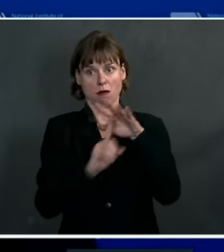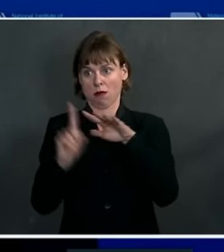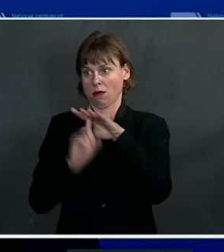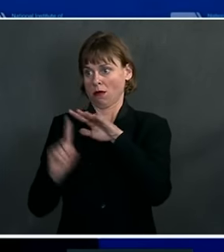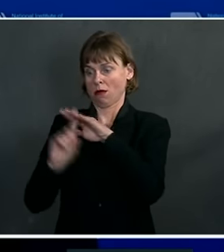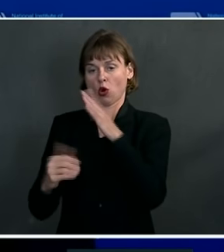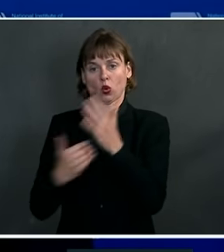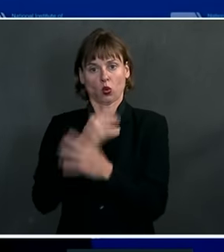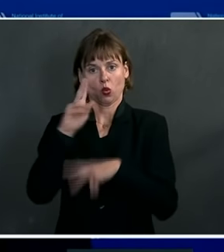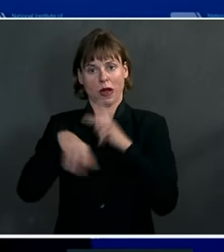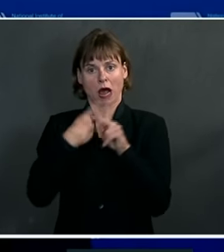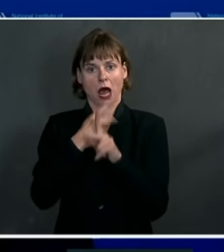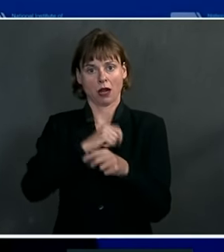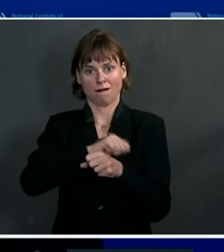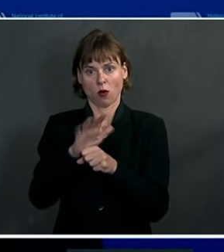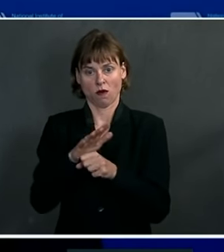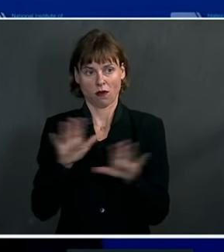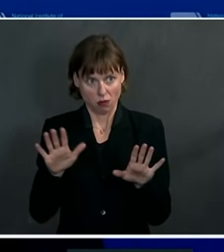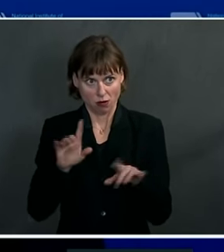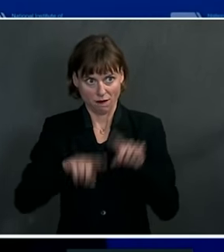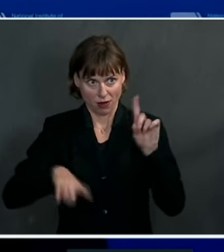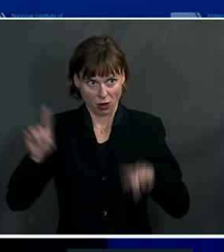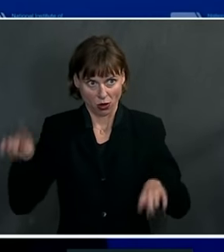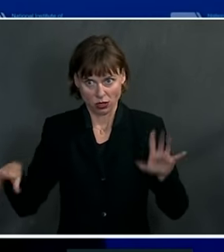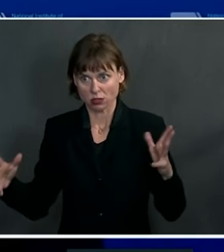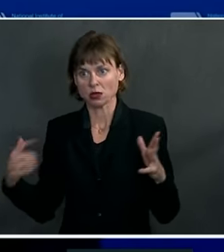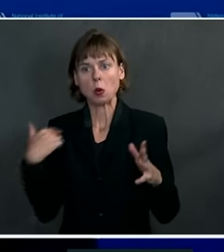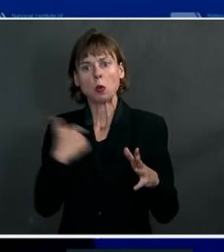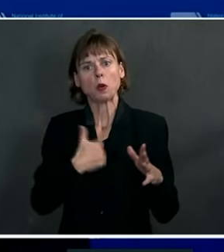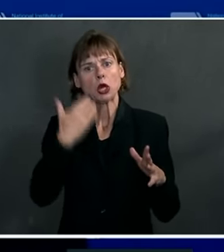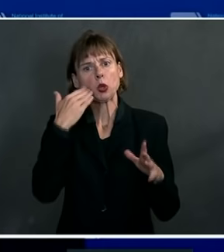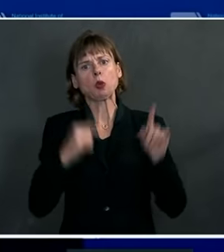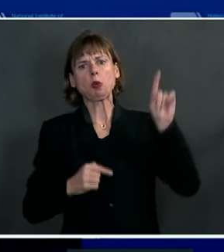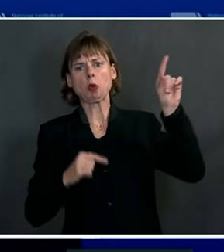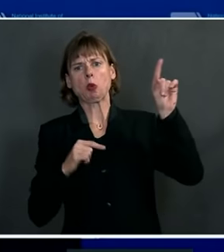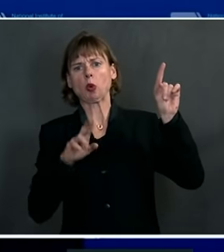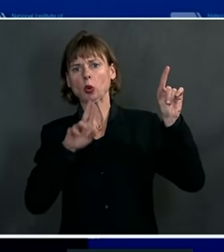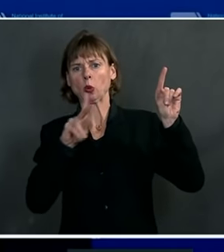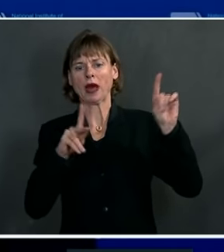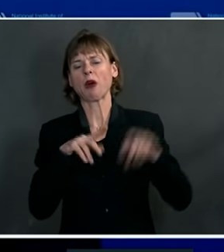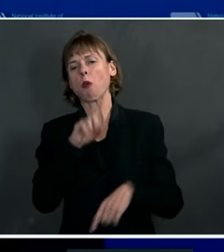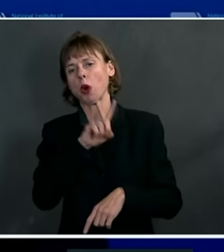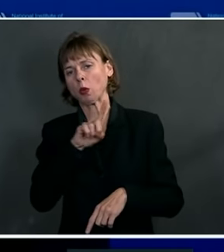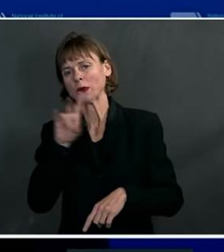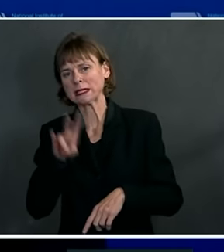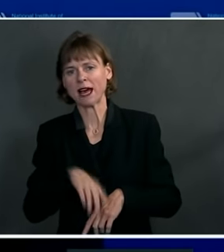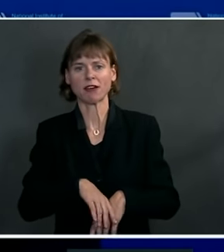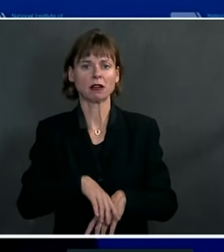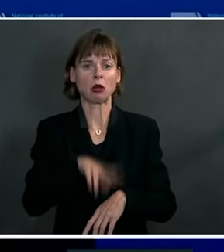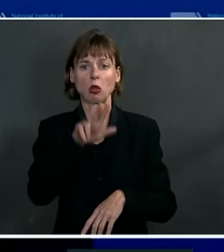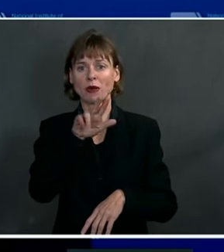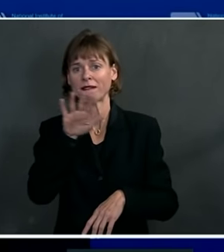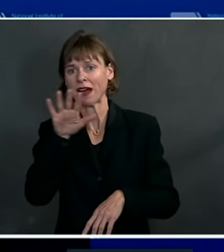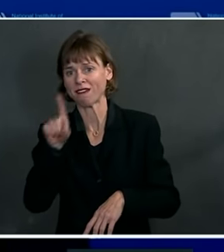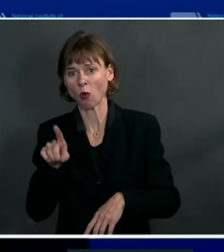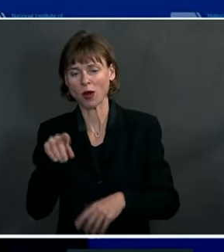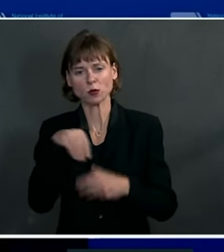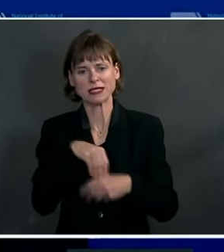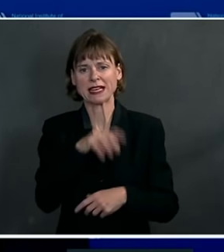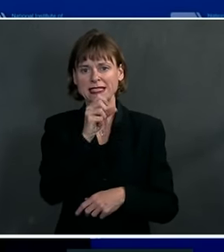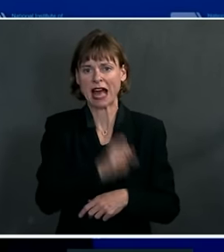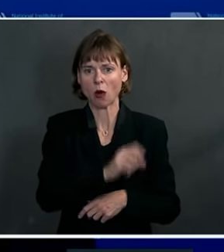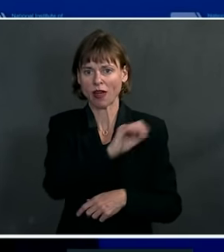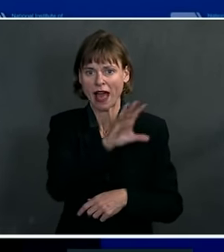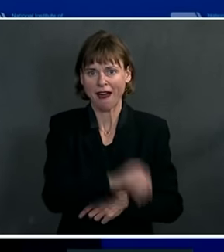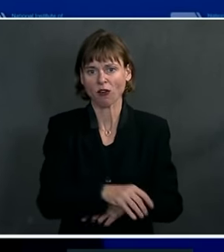of the variants that we knew dominated in the U.K., the 117, the 351 in South Africa,